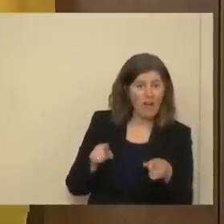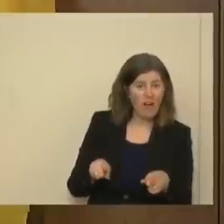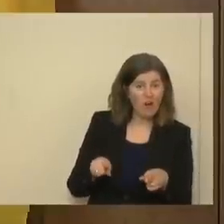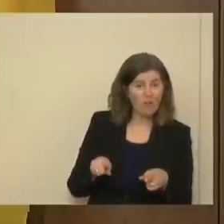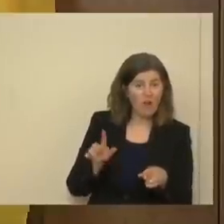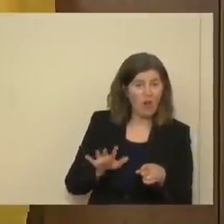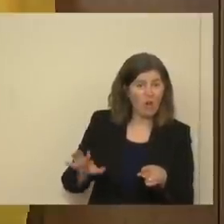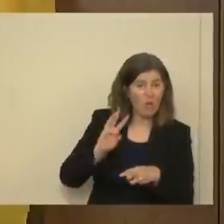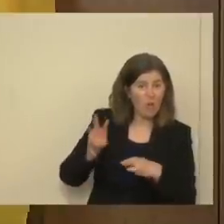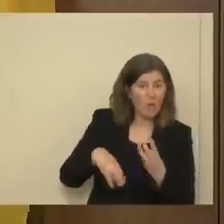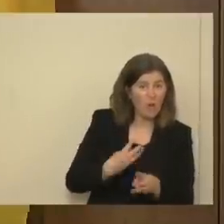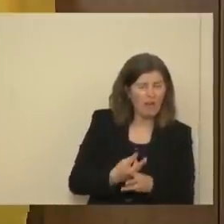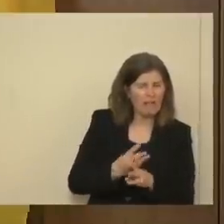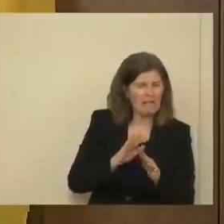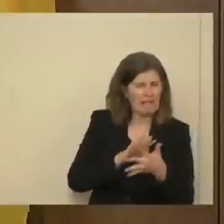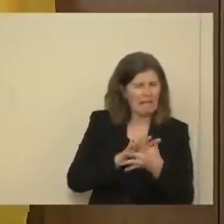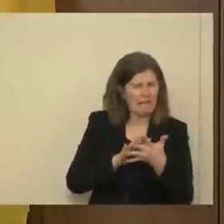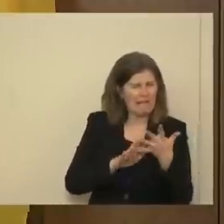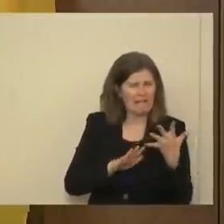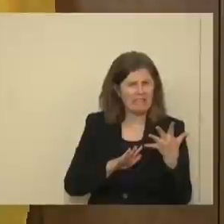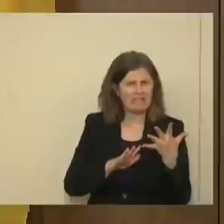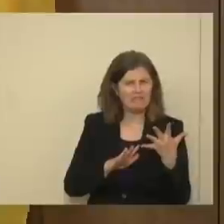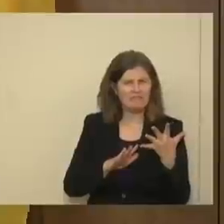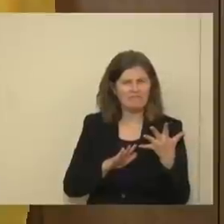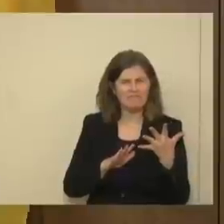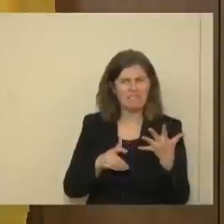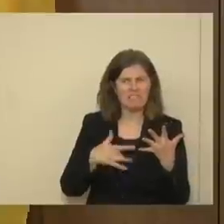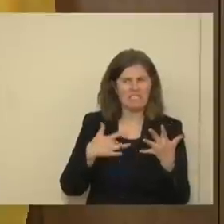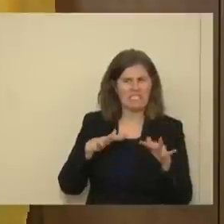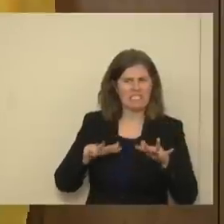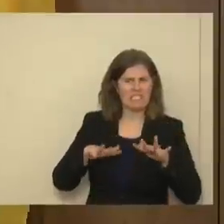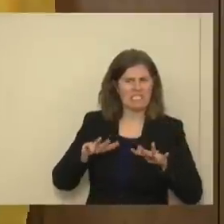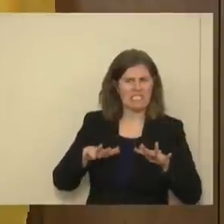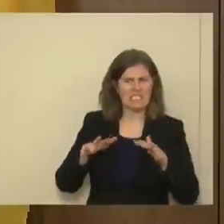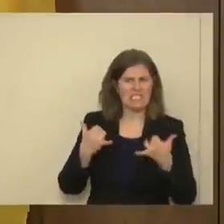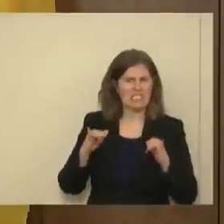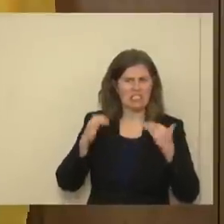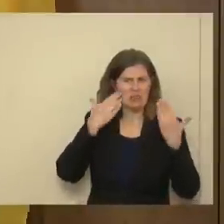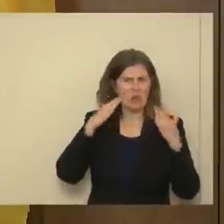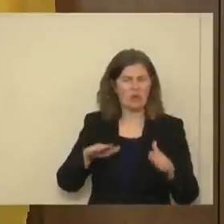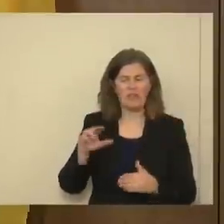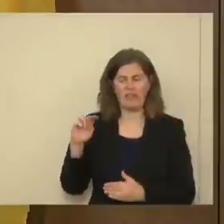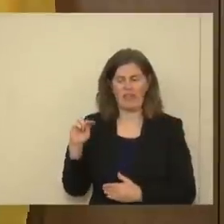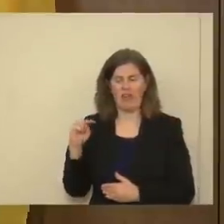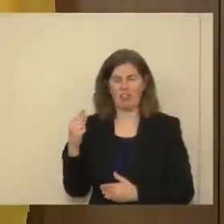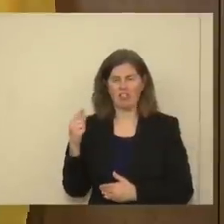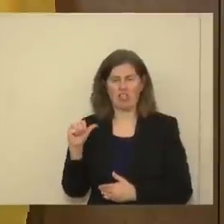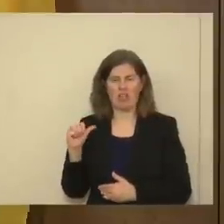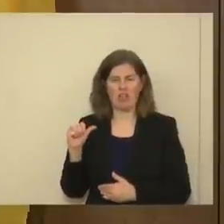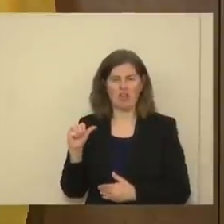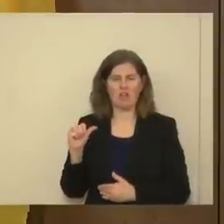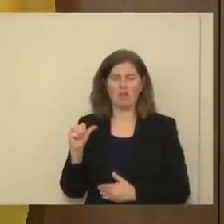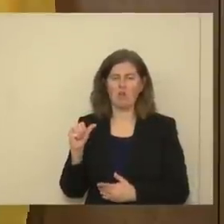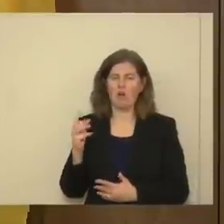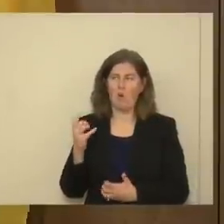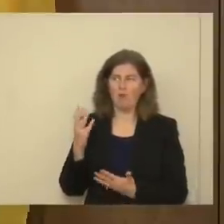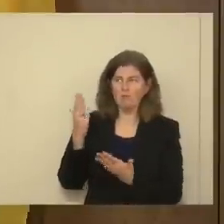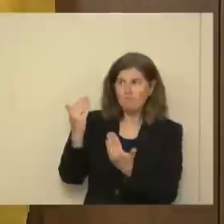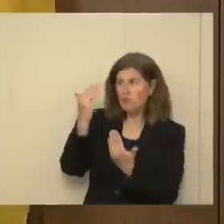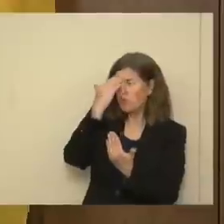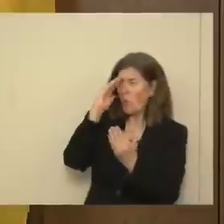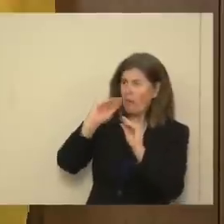worldwide? And so those are the unsettled issues that I think the NGA, rightfully so, is wanting very clear.